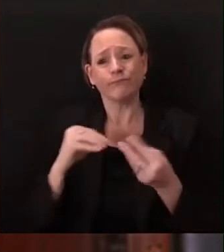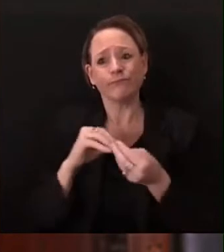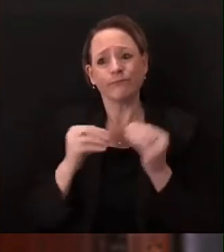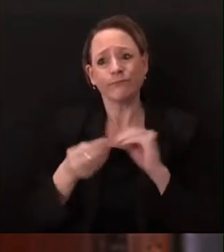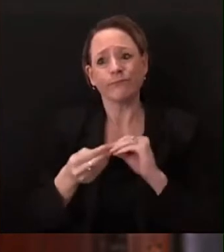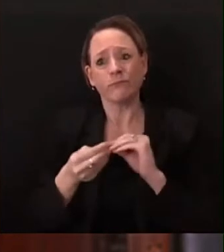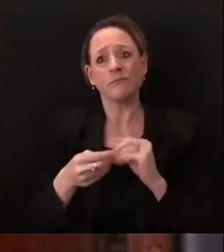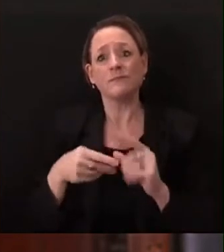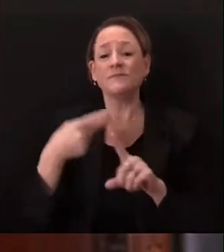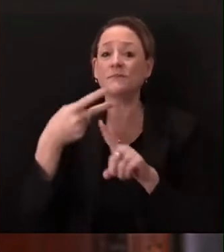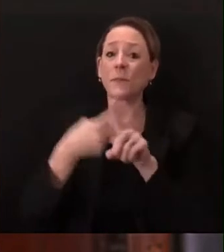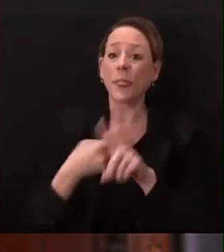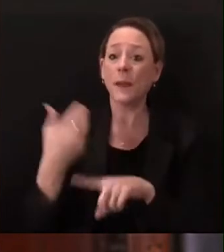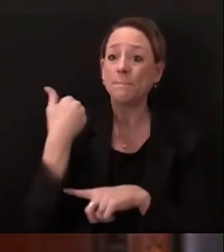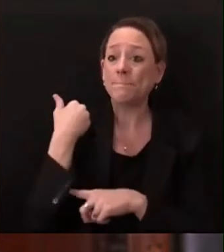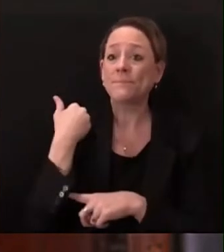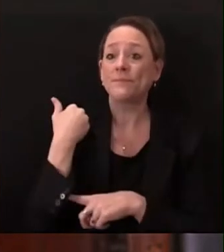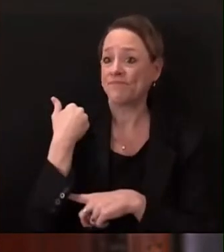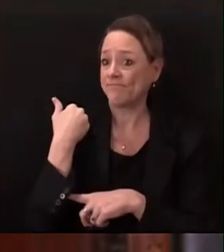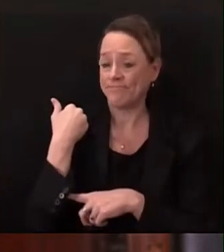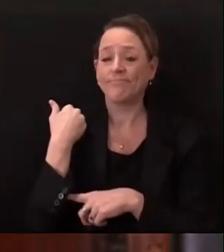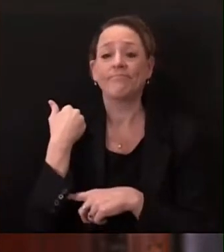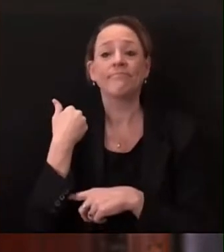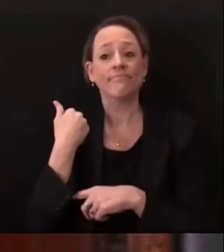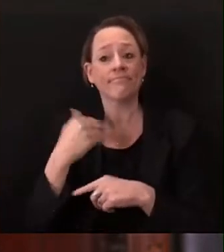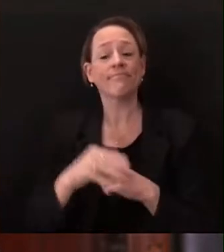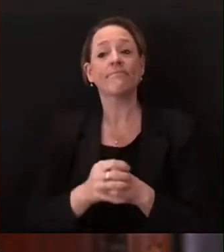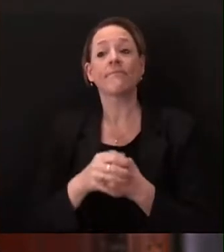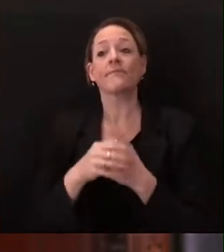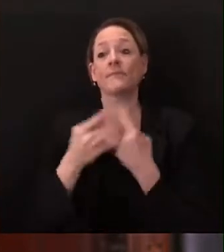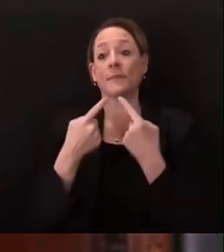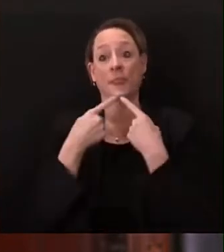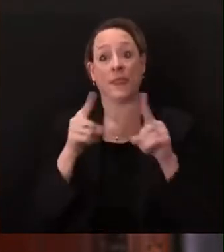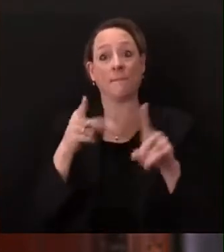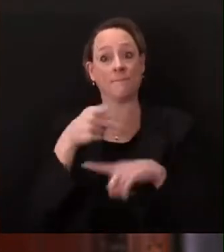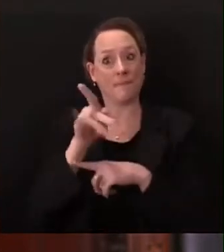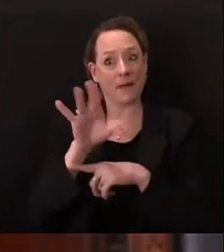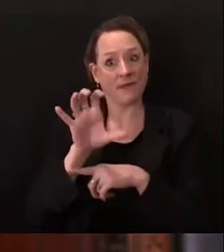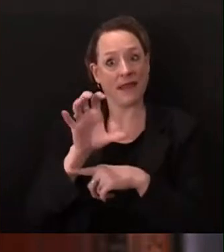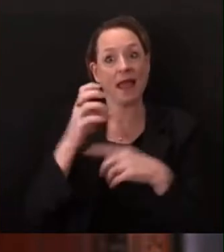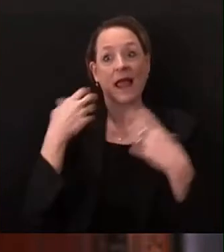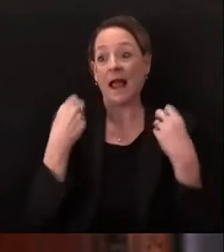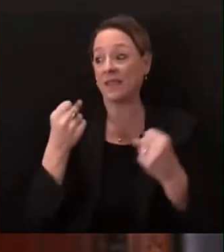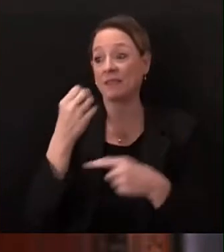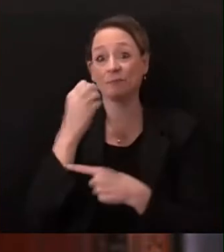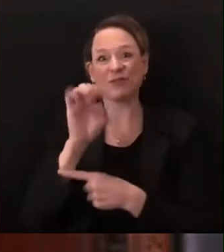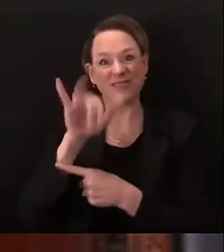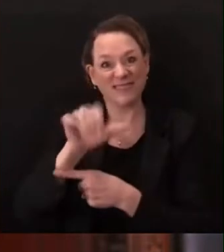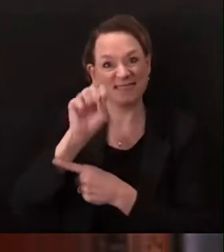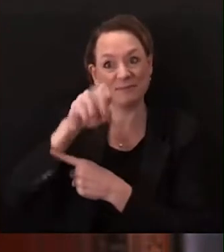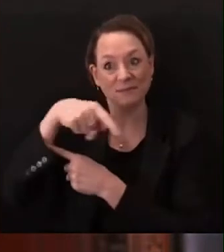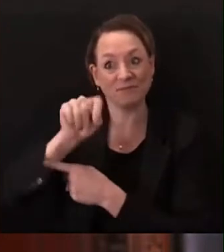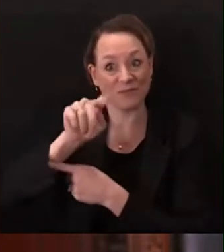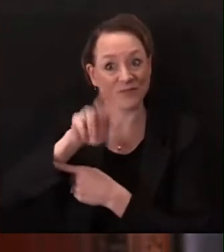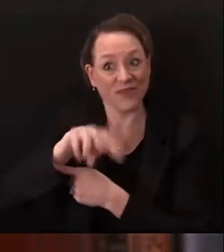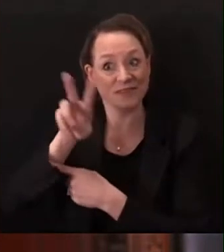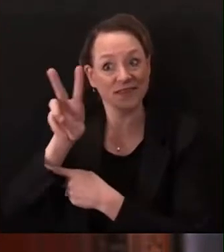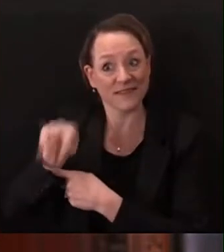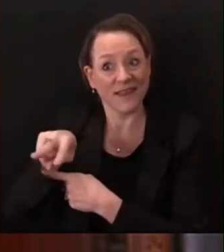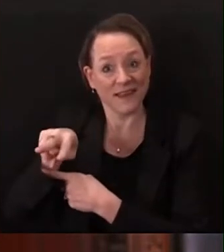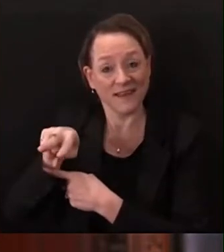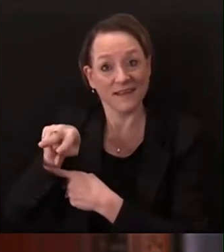emergency on september 22nd back then our seven-day average of daily new positive cases